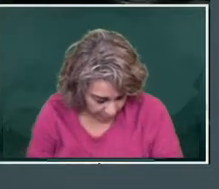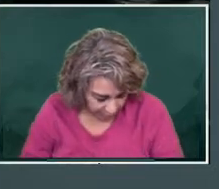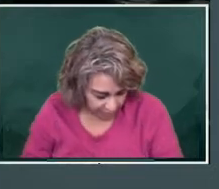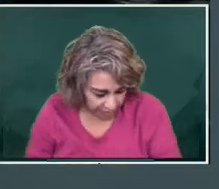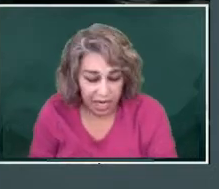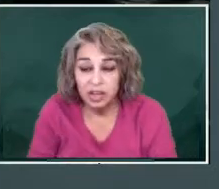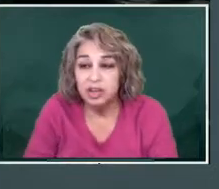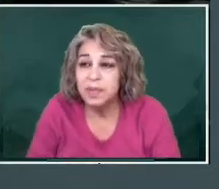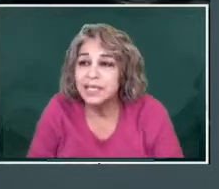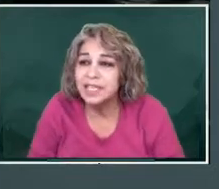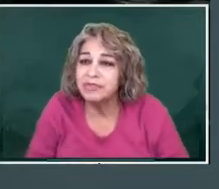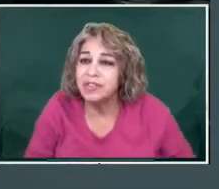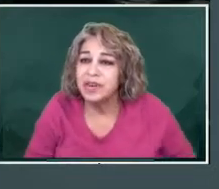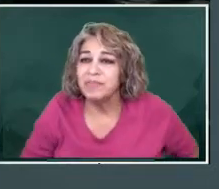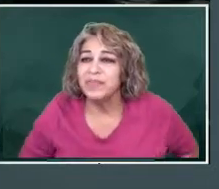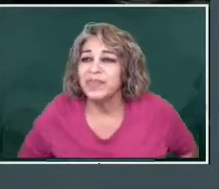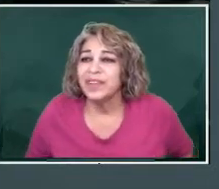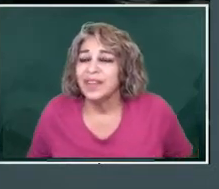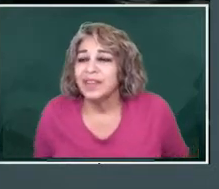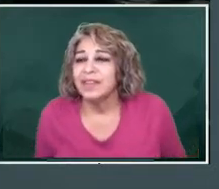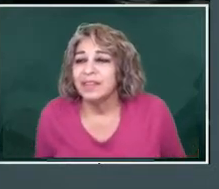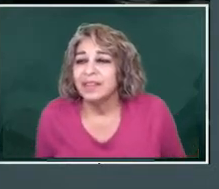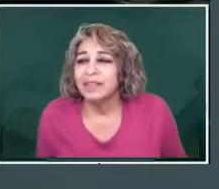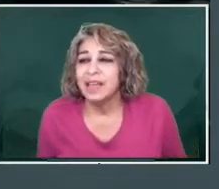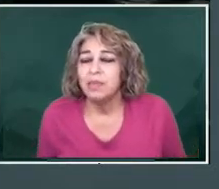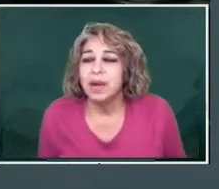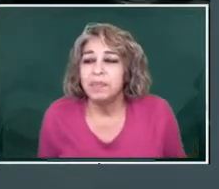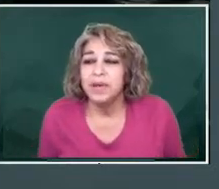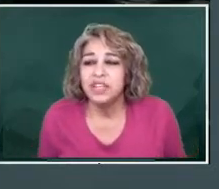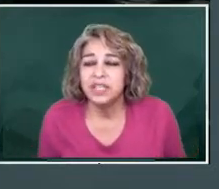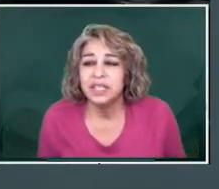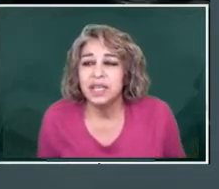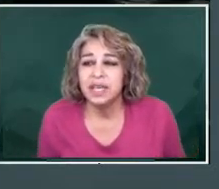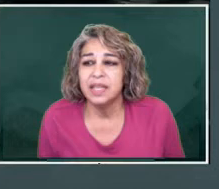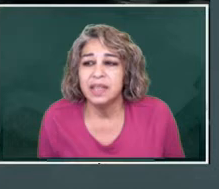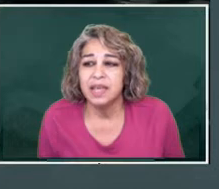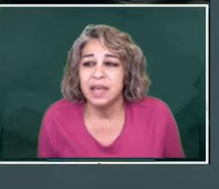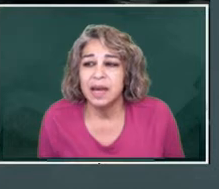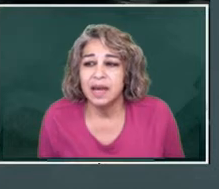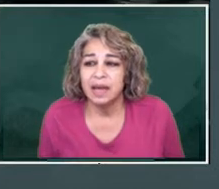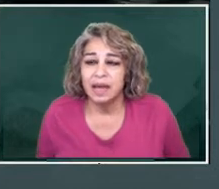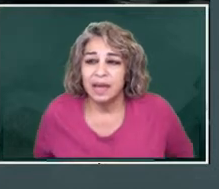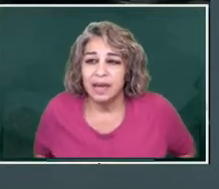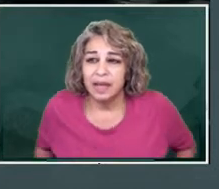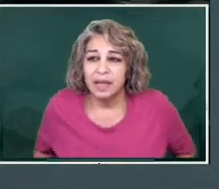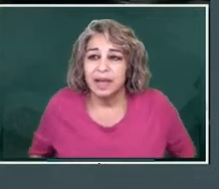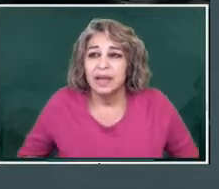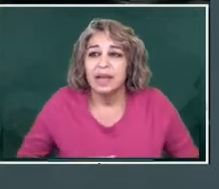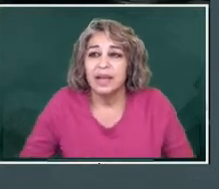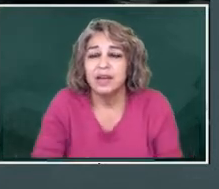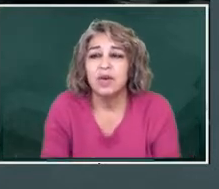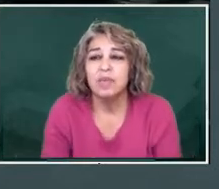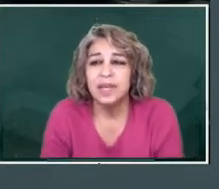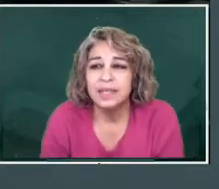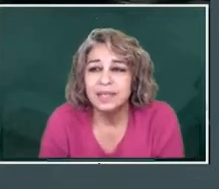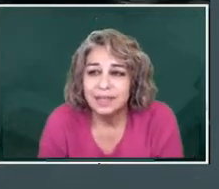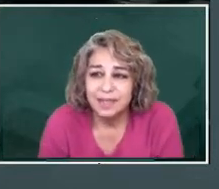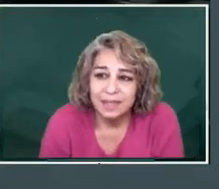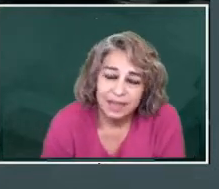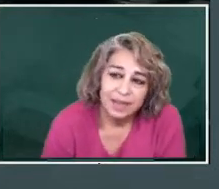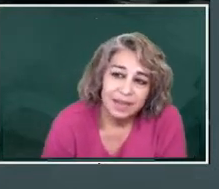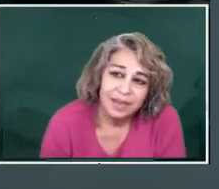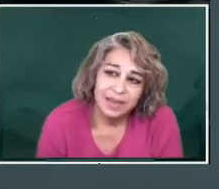Because it's not good business for them. They want to be just in the, in Gomez,